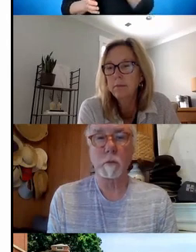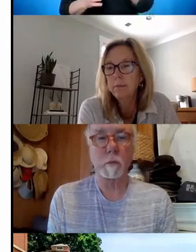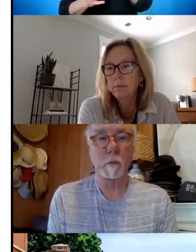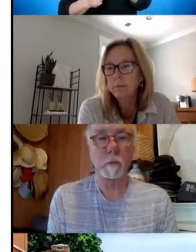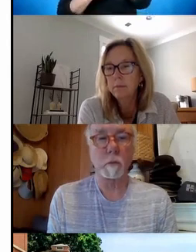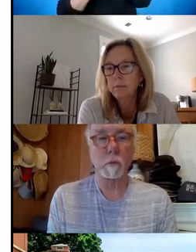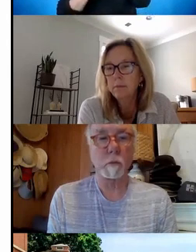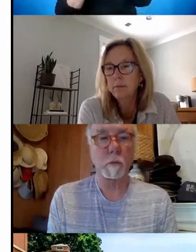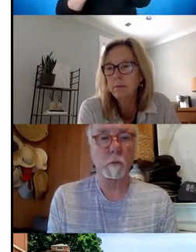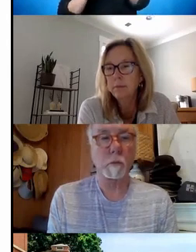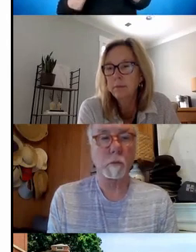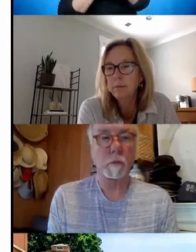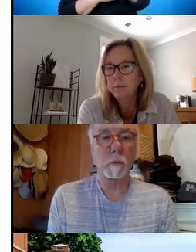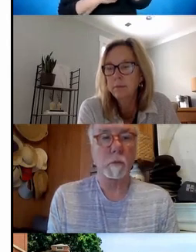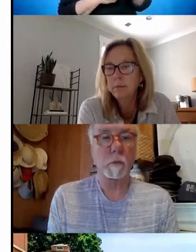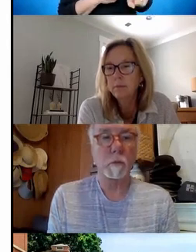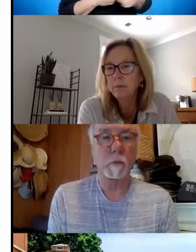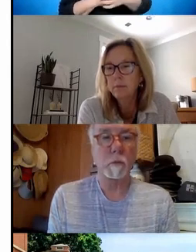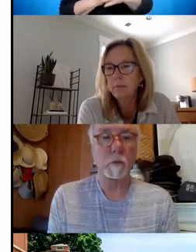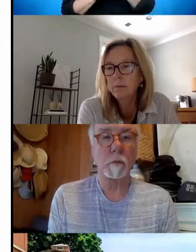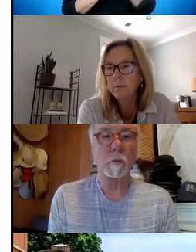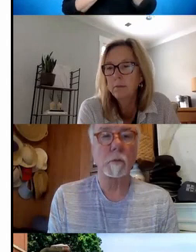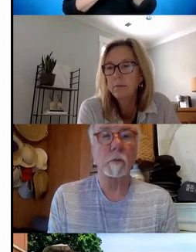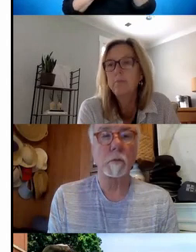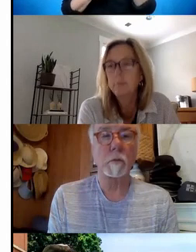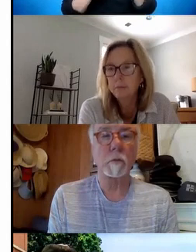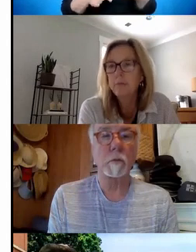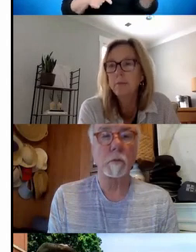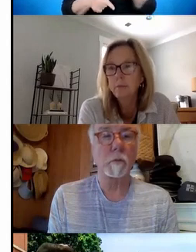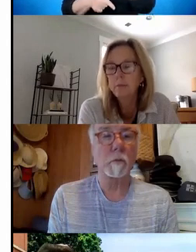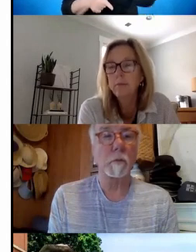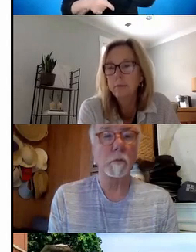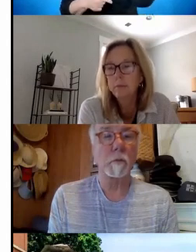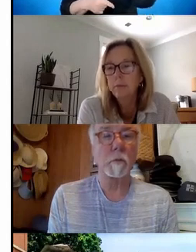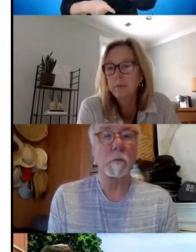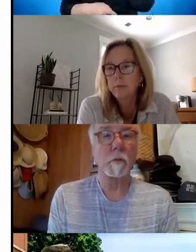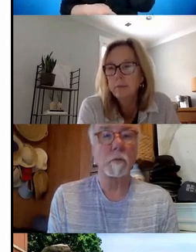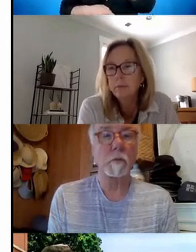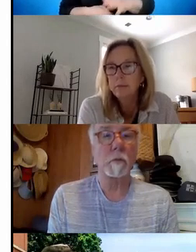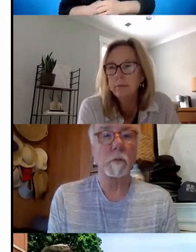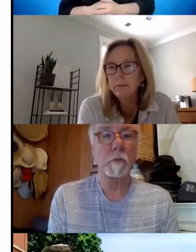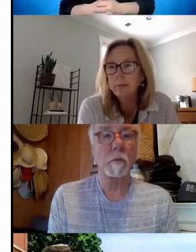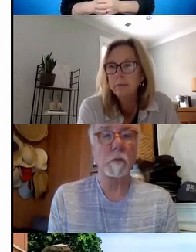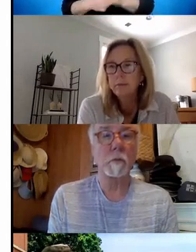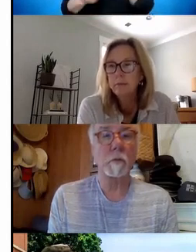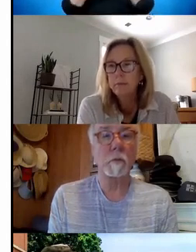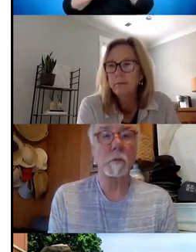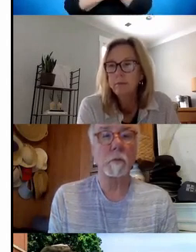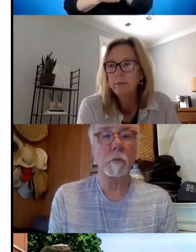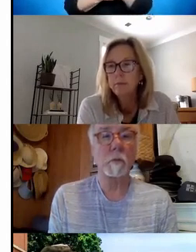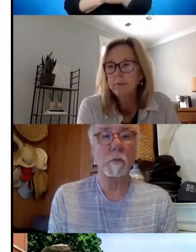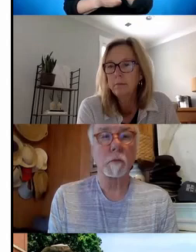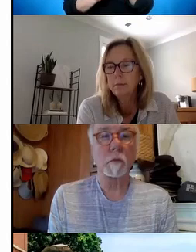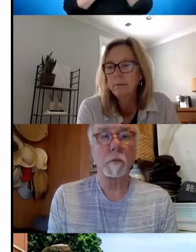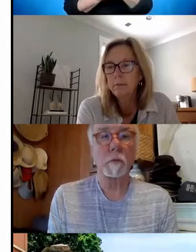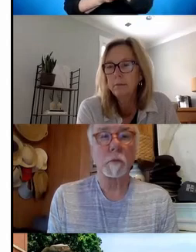oftentimes, there may be something that's going on that the parent doesn't know about. Maybe the school district hasn't done as good